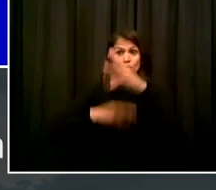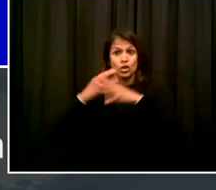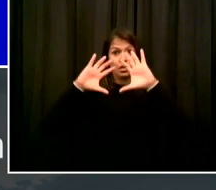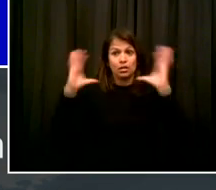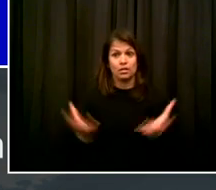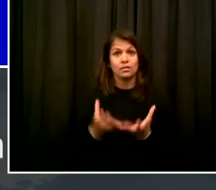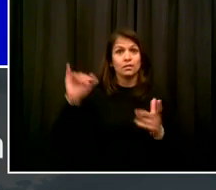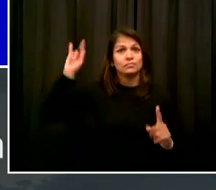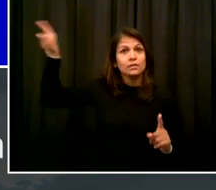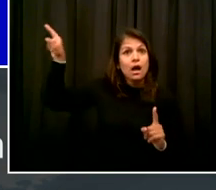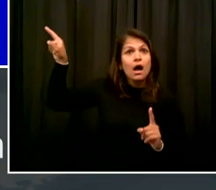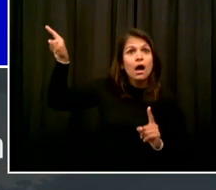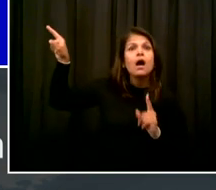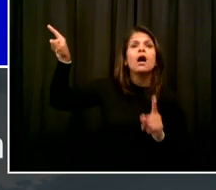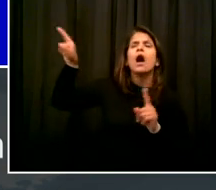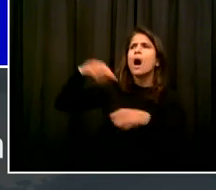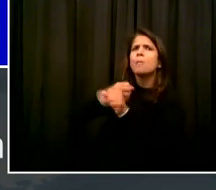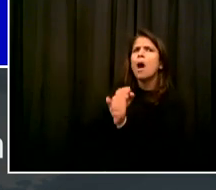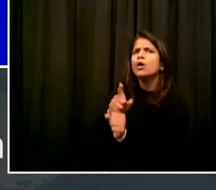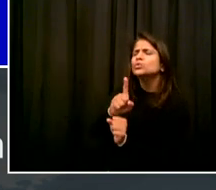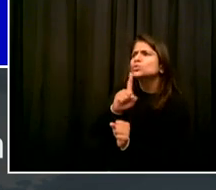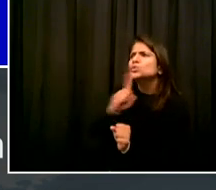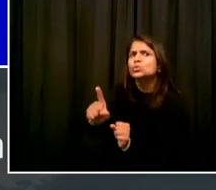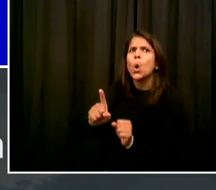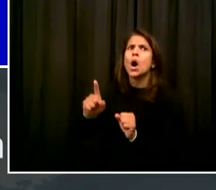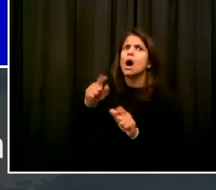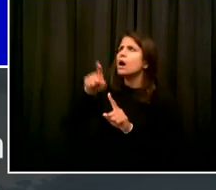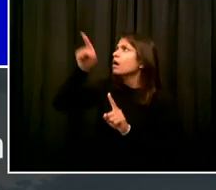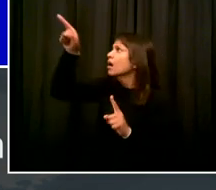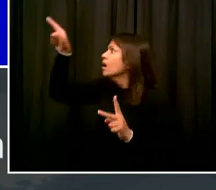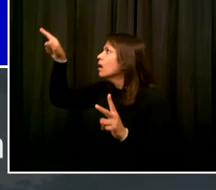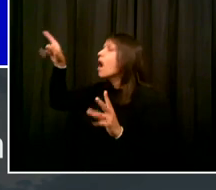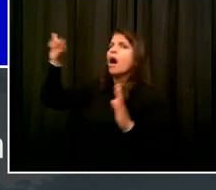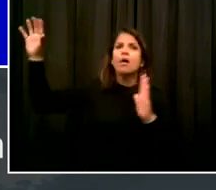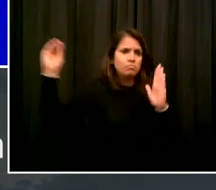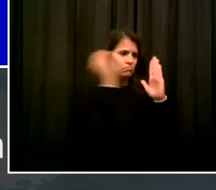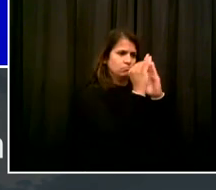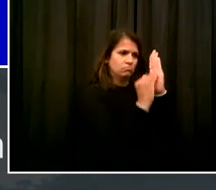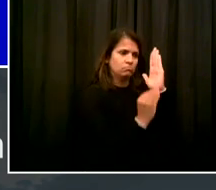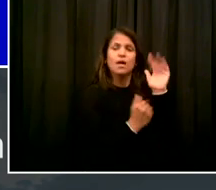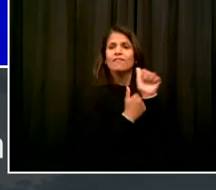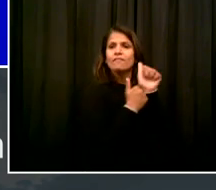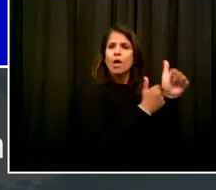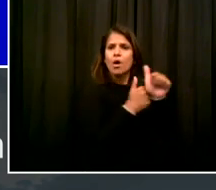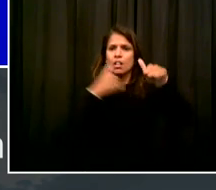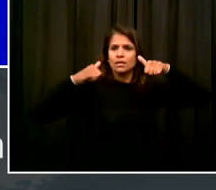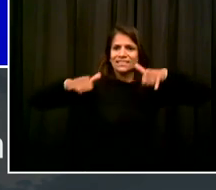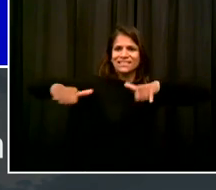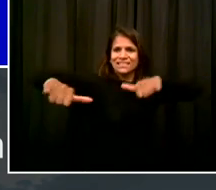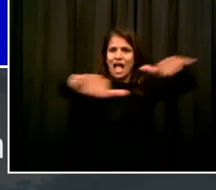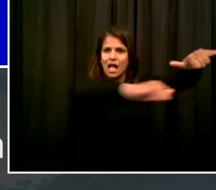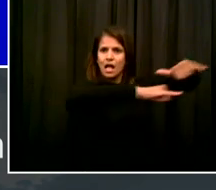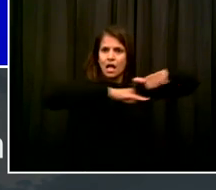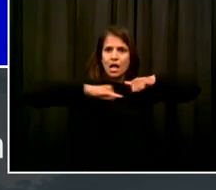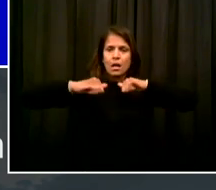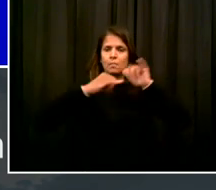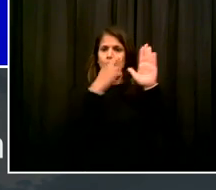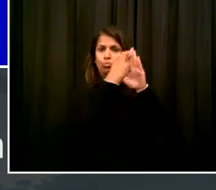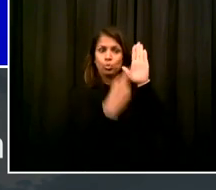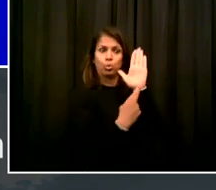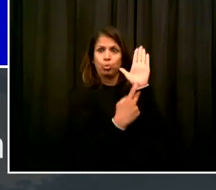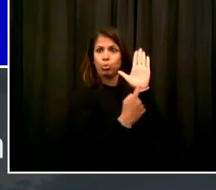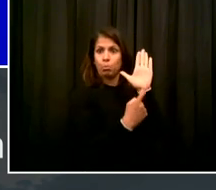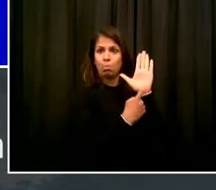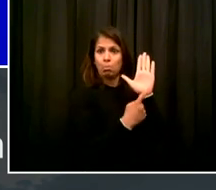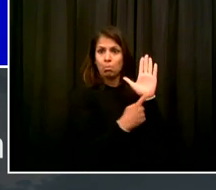safe. When we looked at that, we put mental health right there in the mix because we knew our kids couldn't be